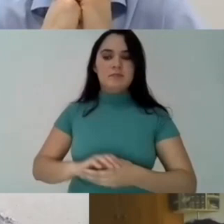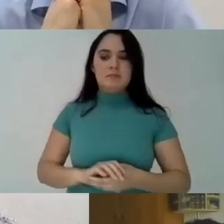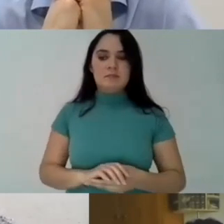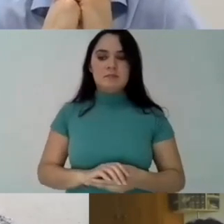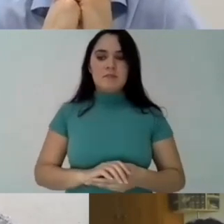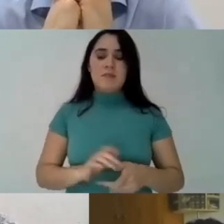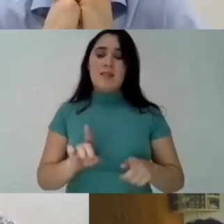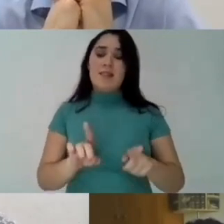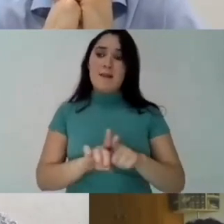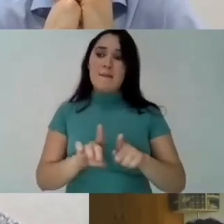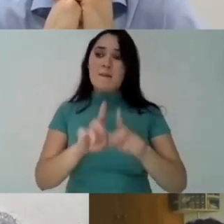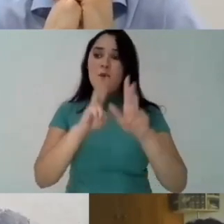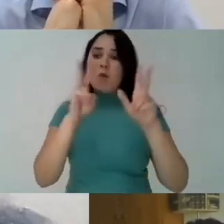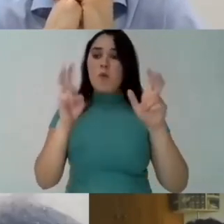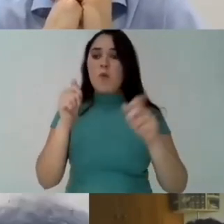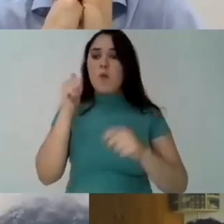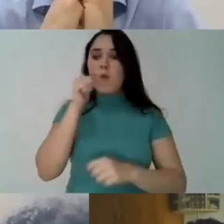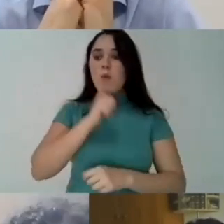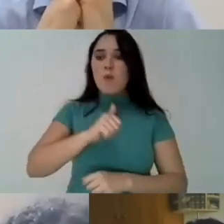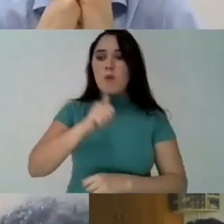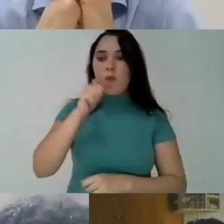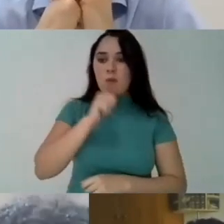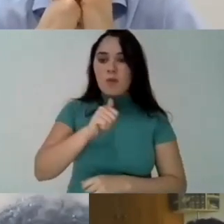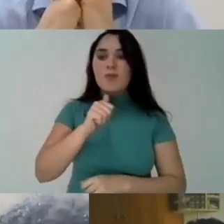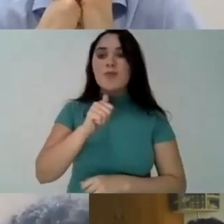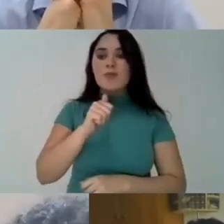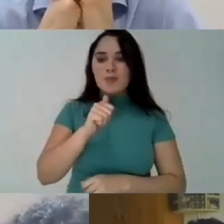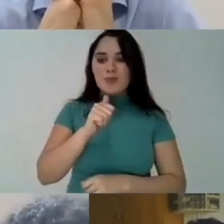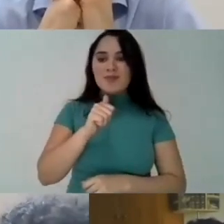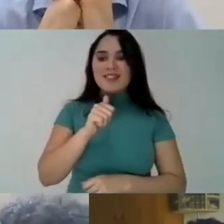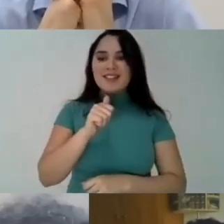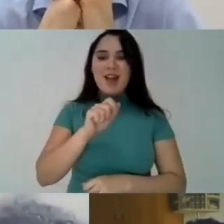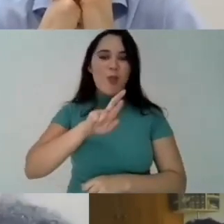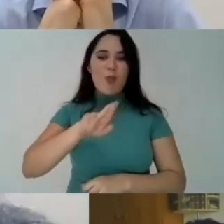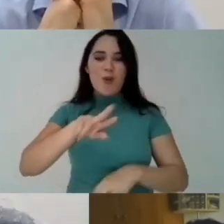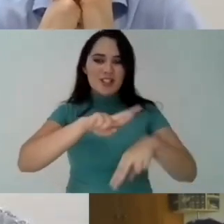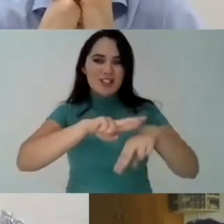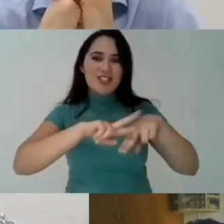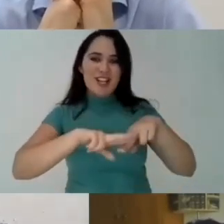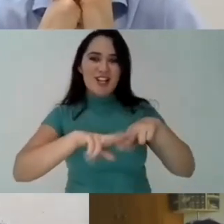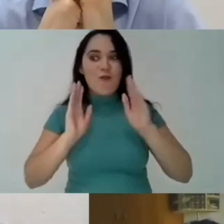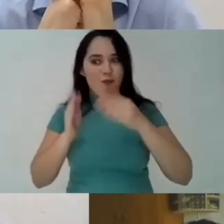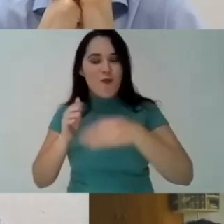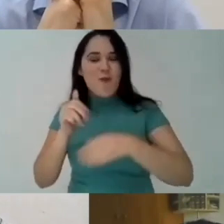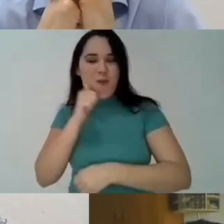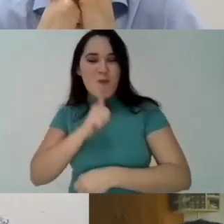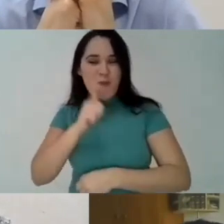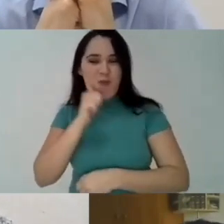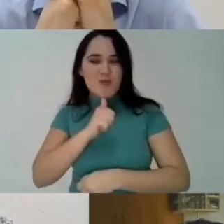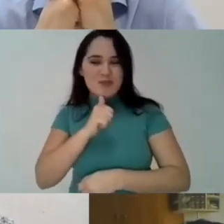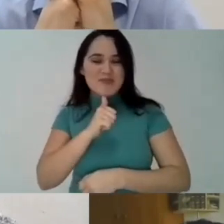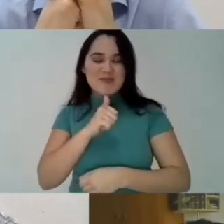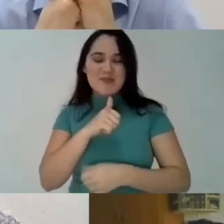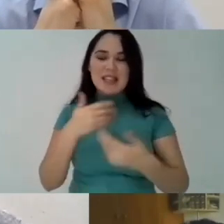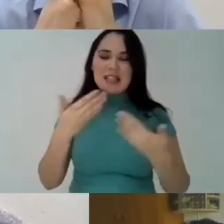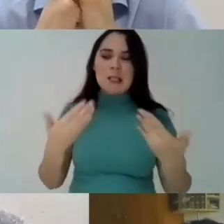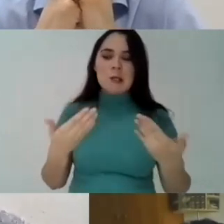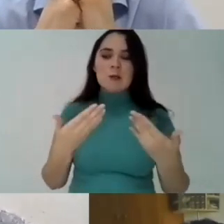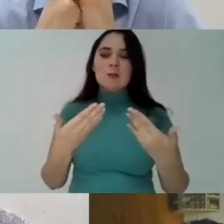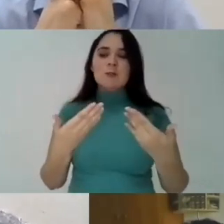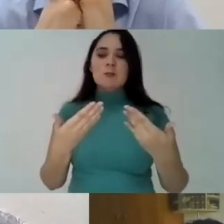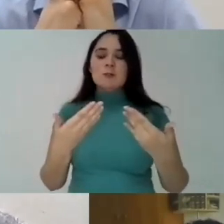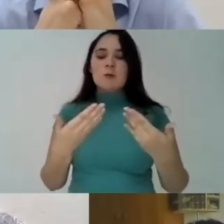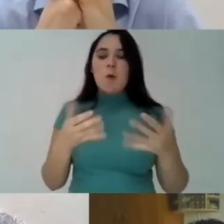organizing journals and communications in this area and the issue of the woman